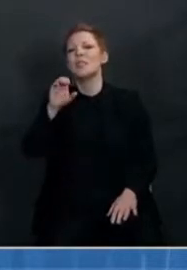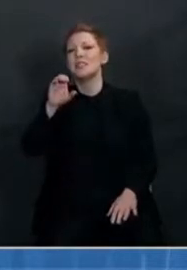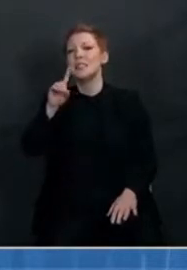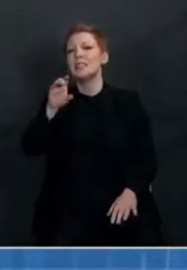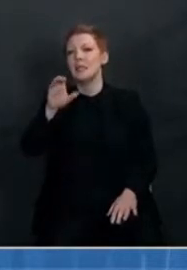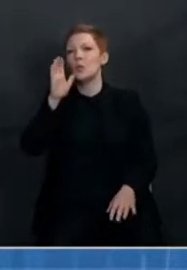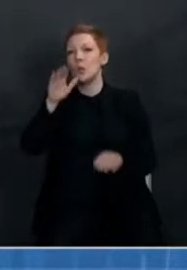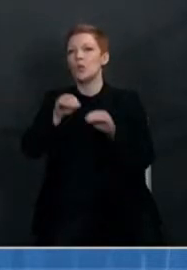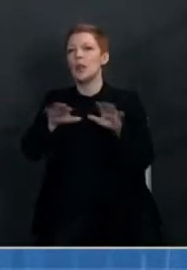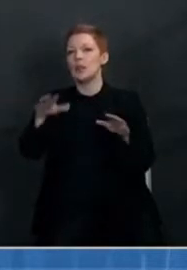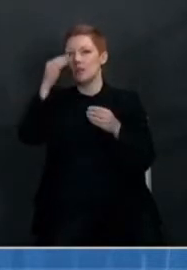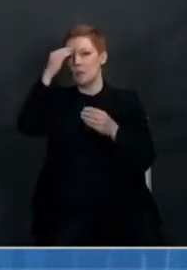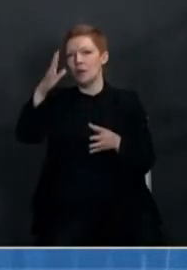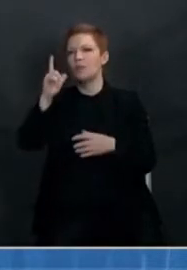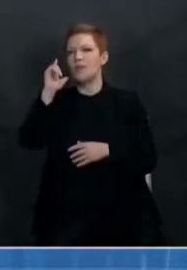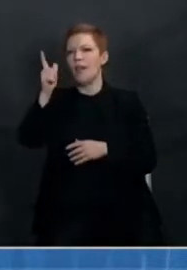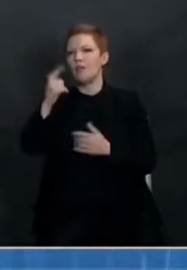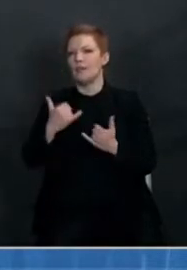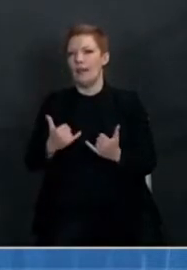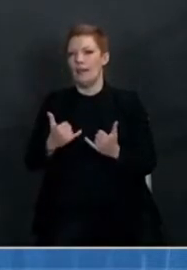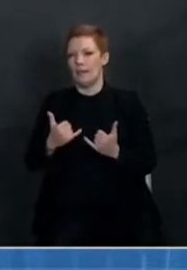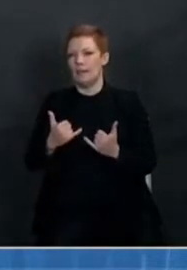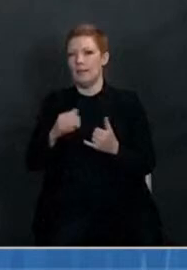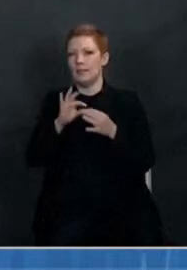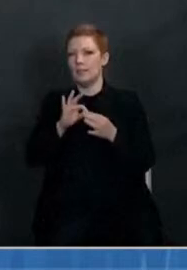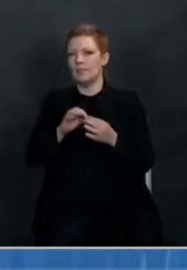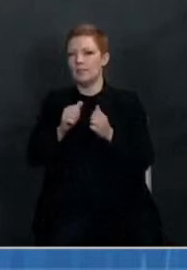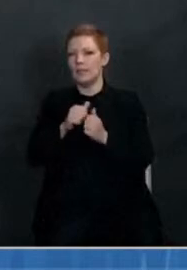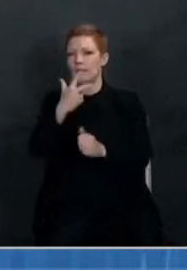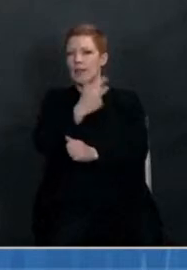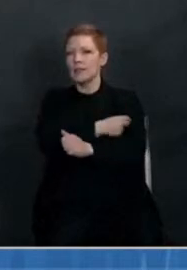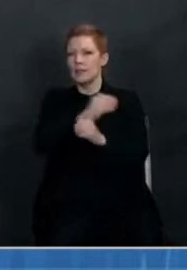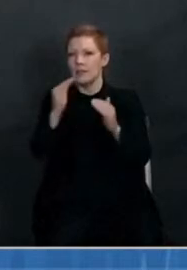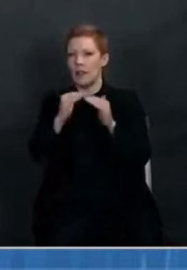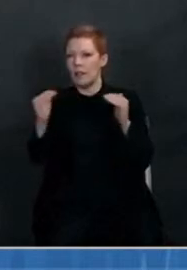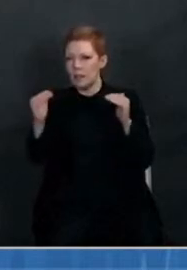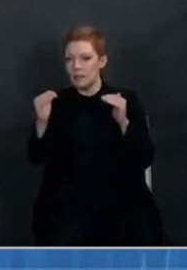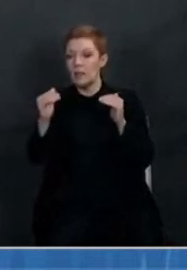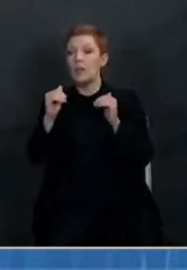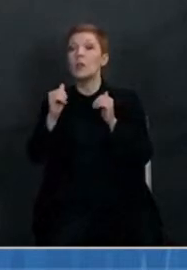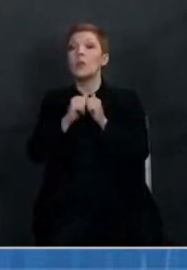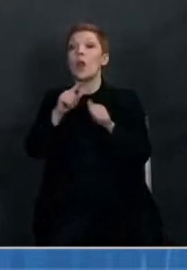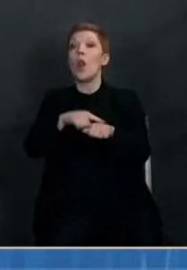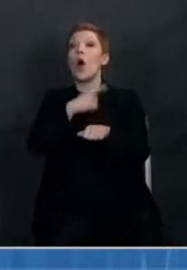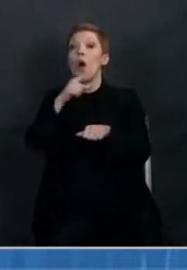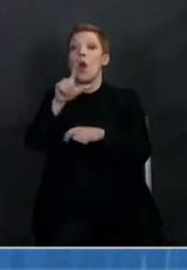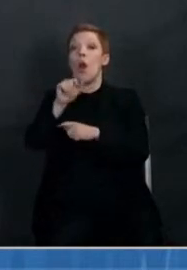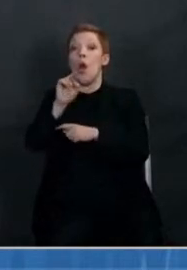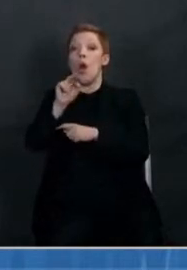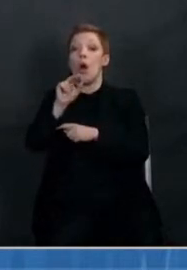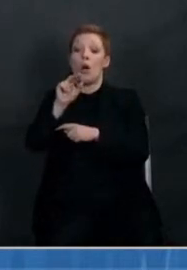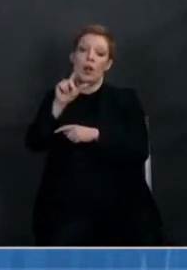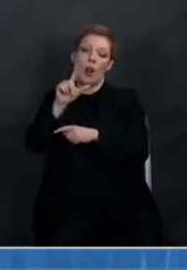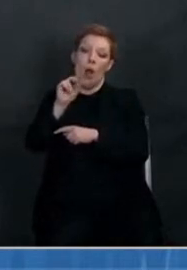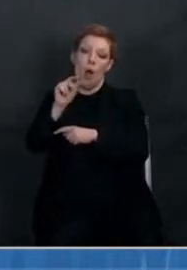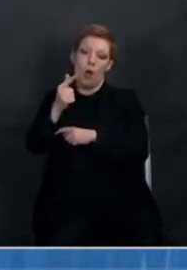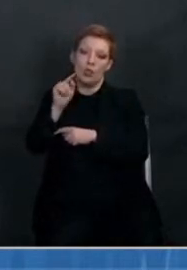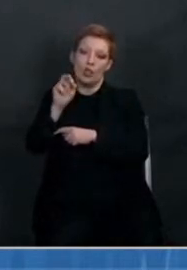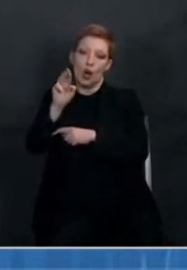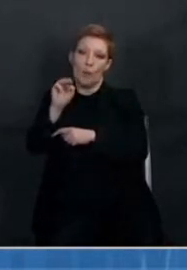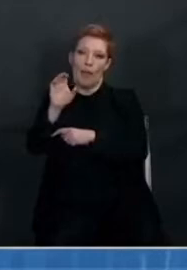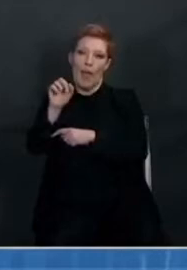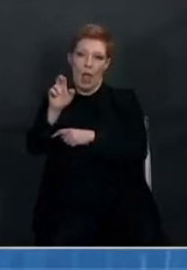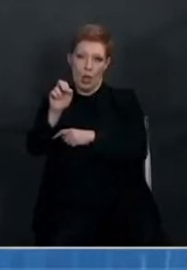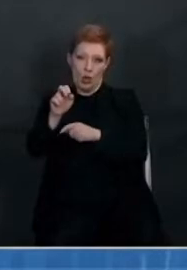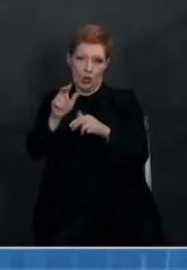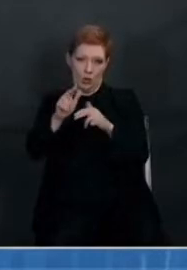I believe, about vaccination levels in long-term care facilities. I'm not going to front run that other than